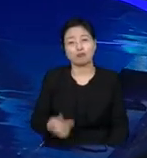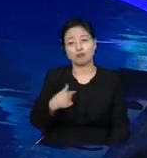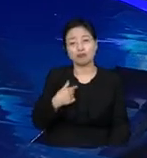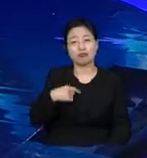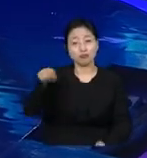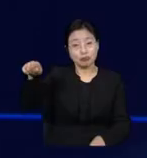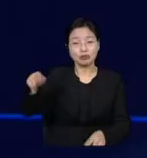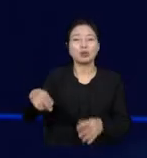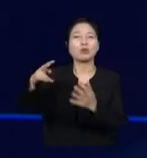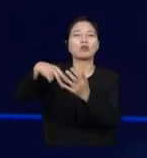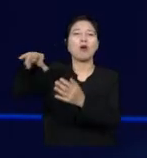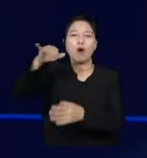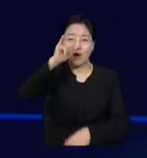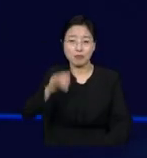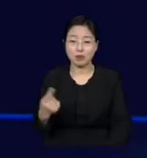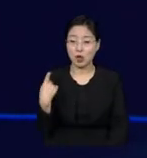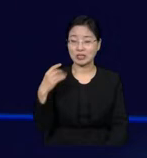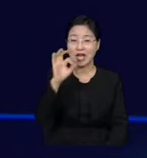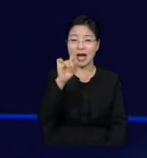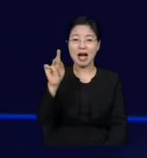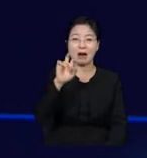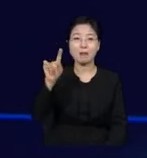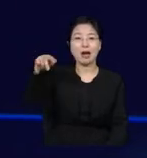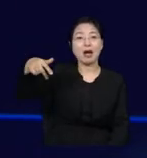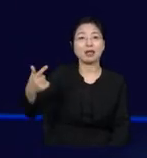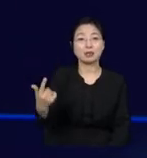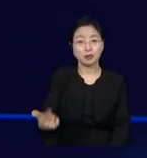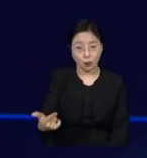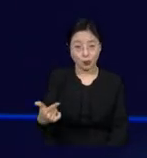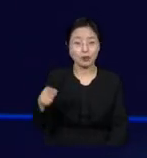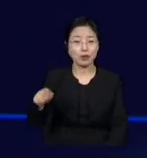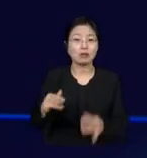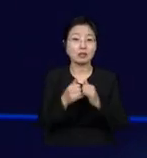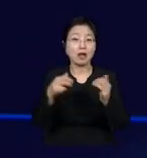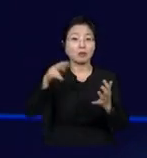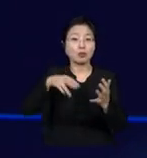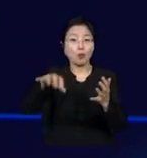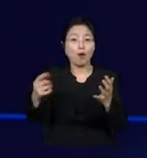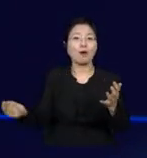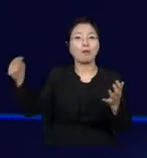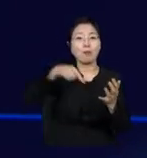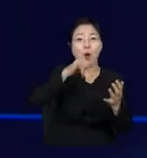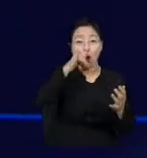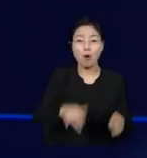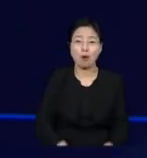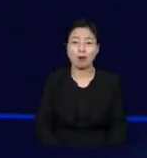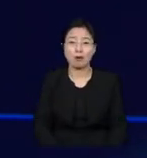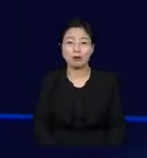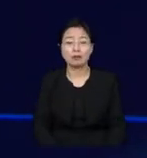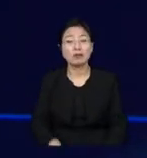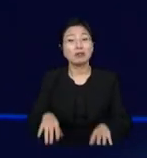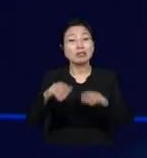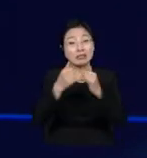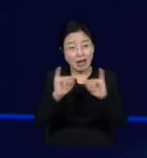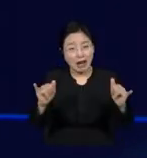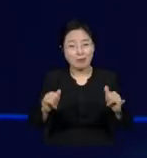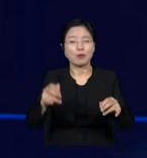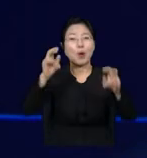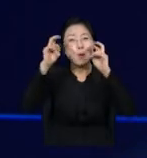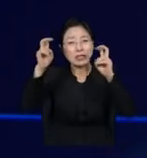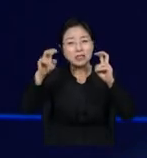from Amazon. So all of these companies and many more are looking for ways to create more inclusive organizations,